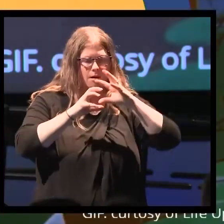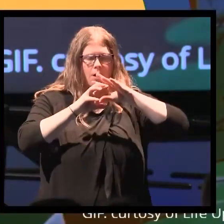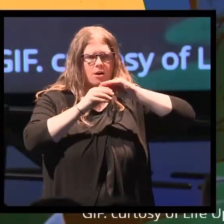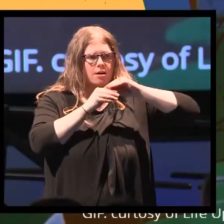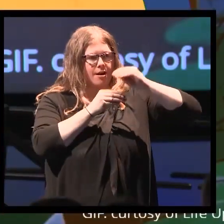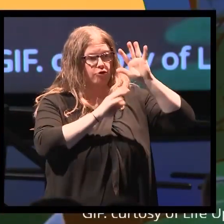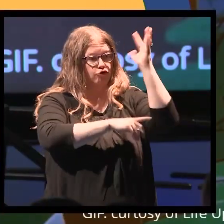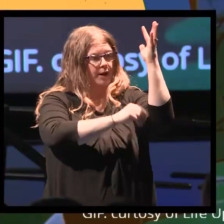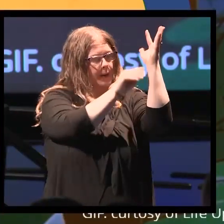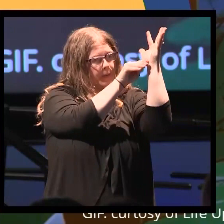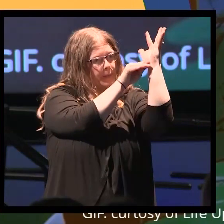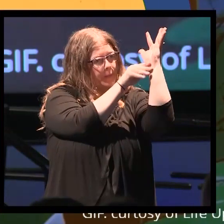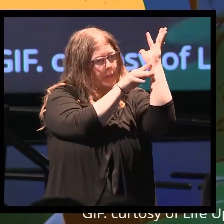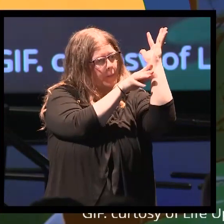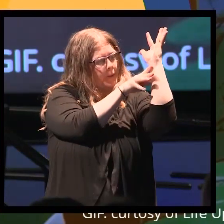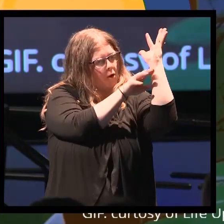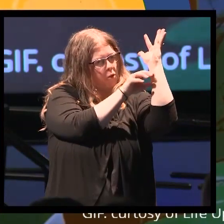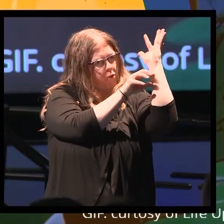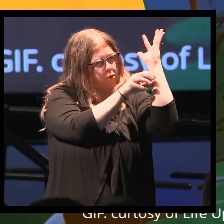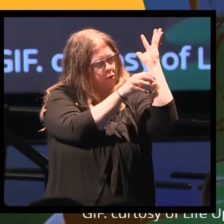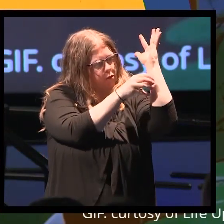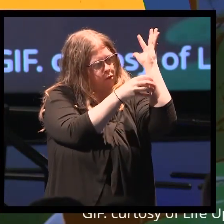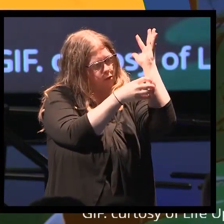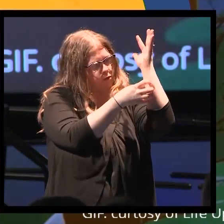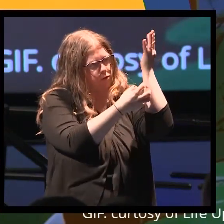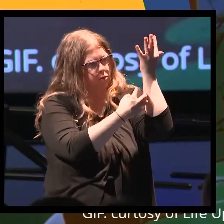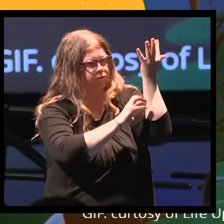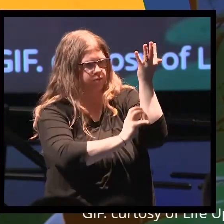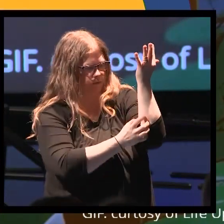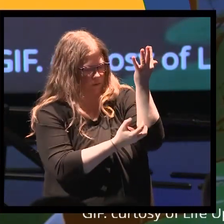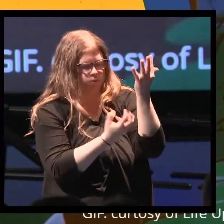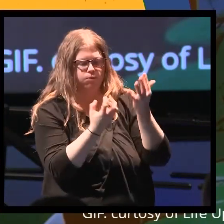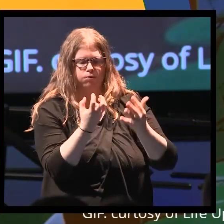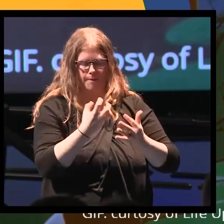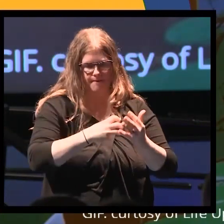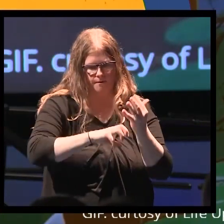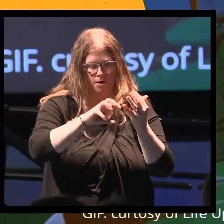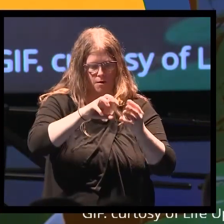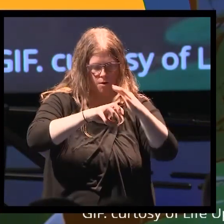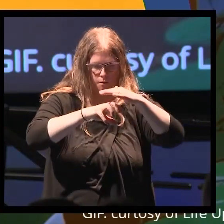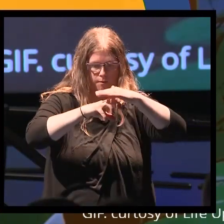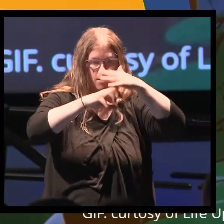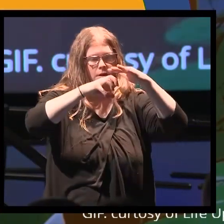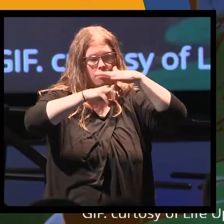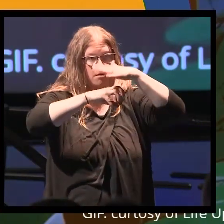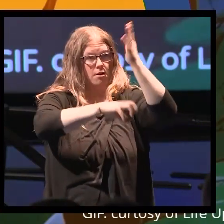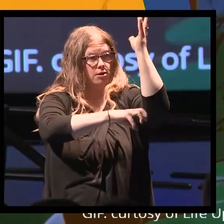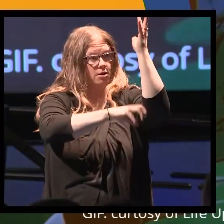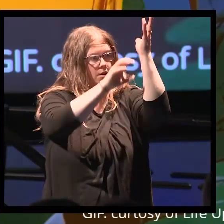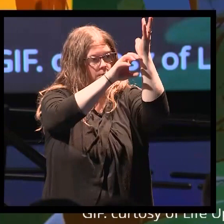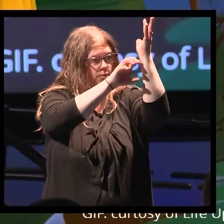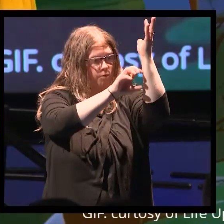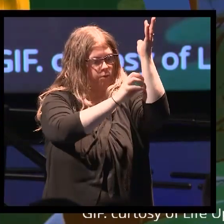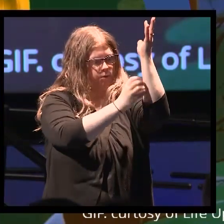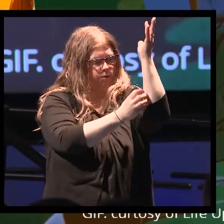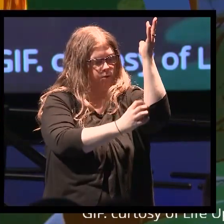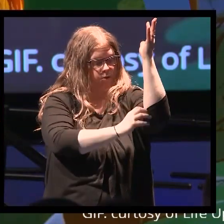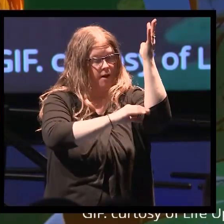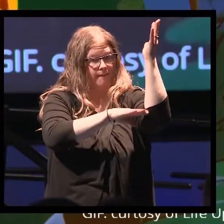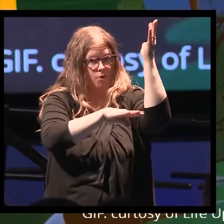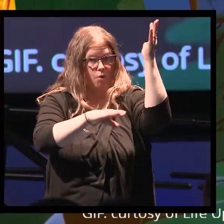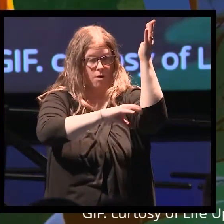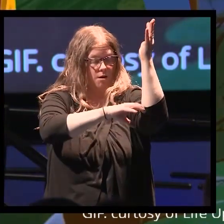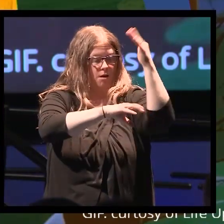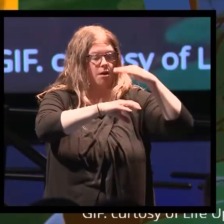tree sap. That tree falls over, is buried, and that sap is fossilized and turned into a gemstone. Amber